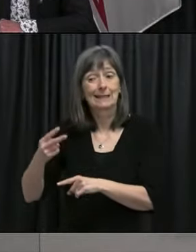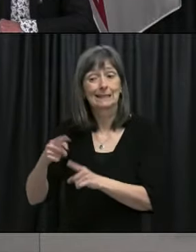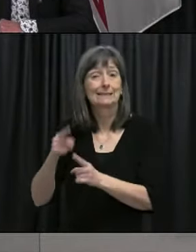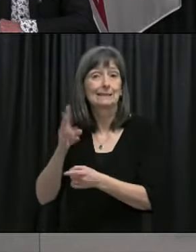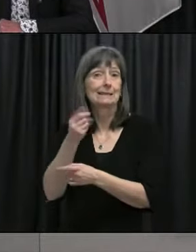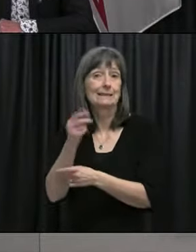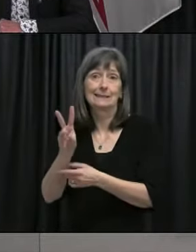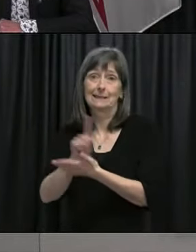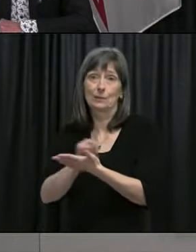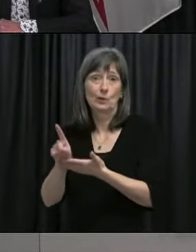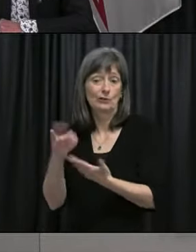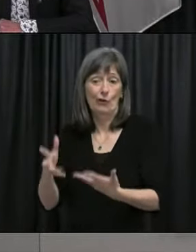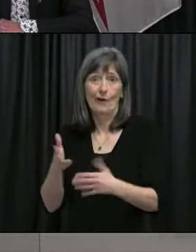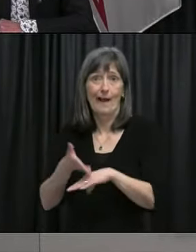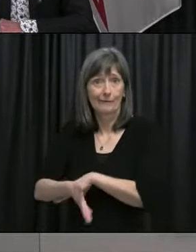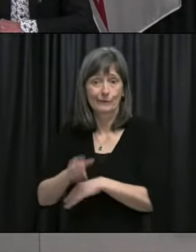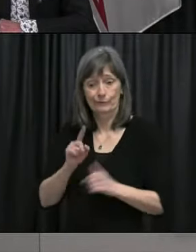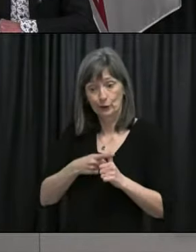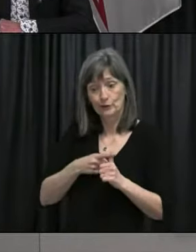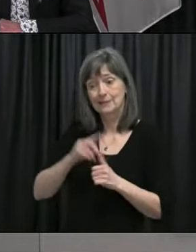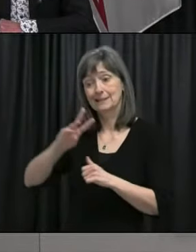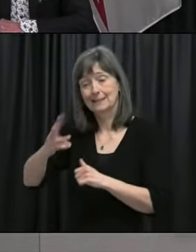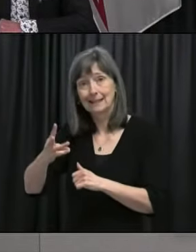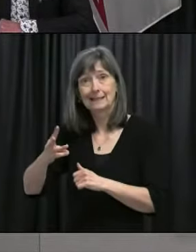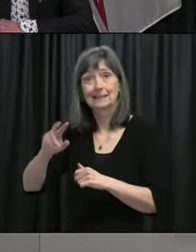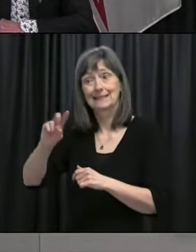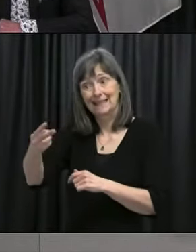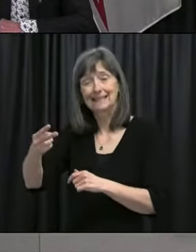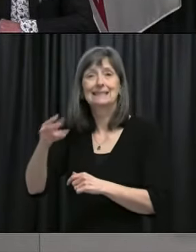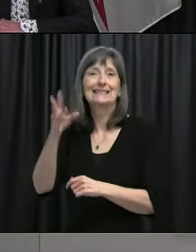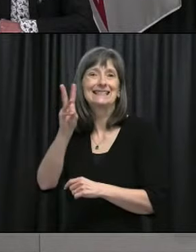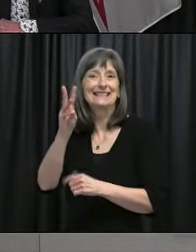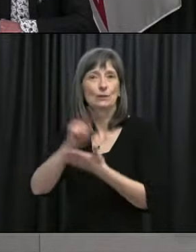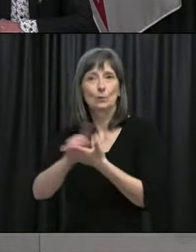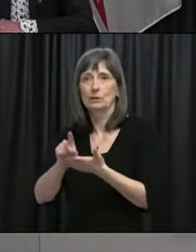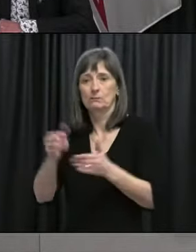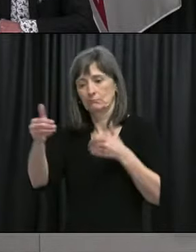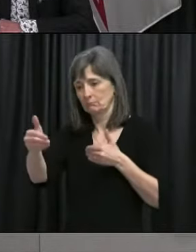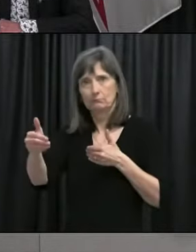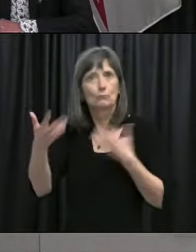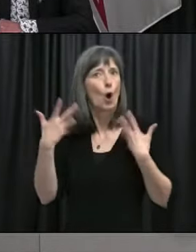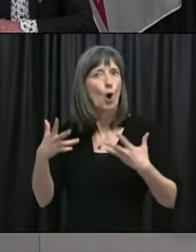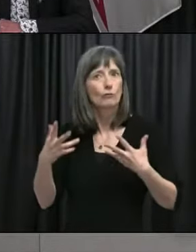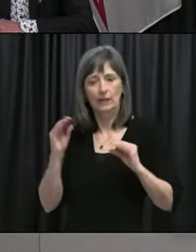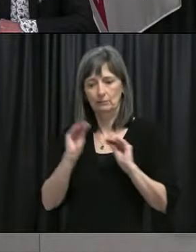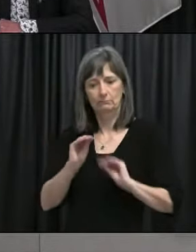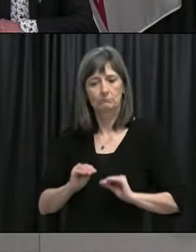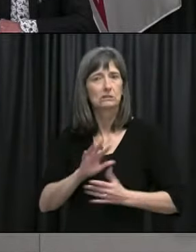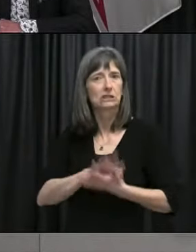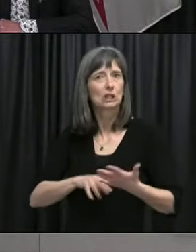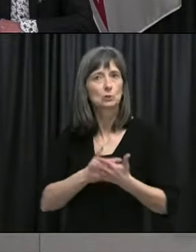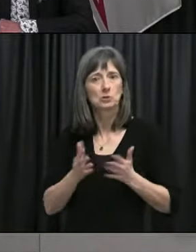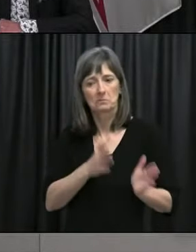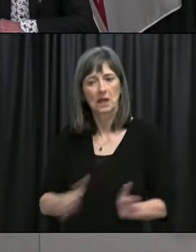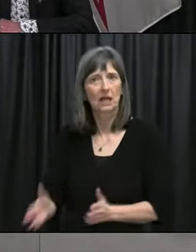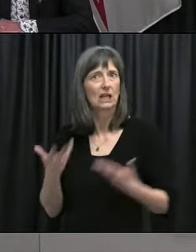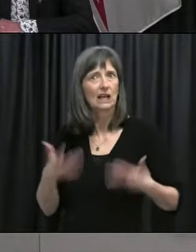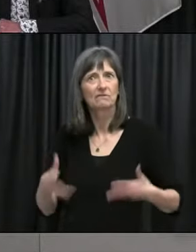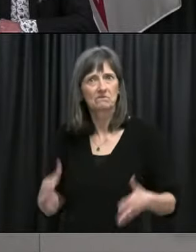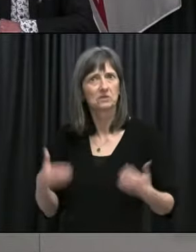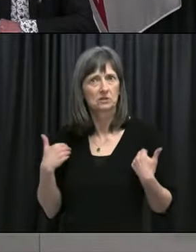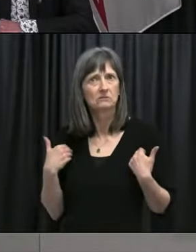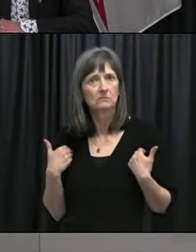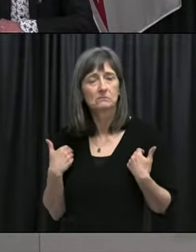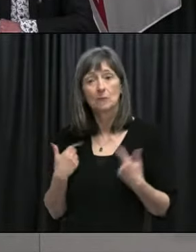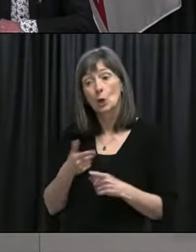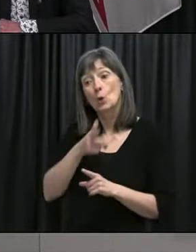16 weeks after the first. And, uh, so, uh, that's been factored in. People are generally, you know, the people who are going to